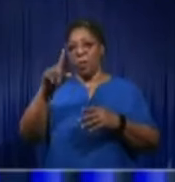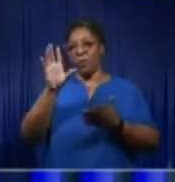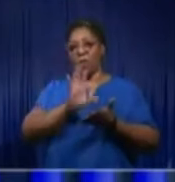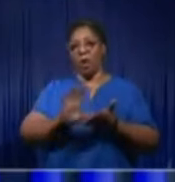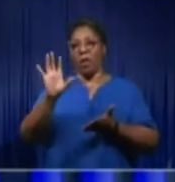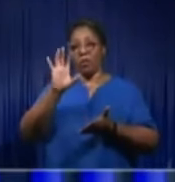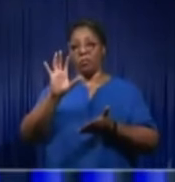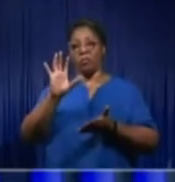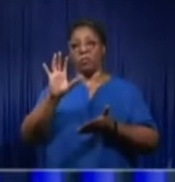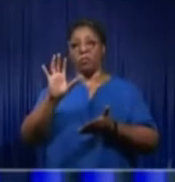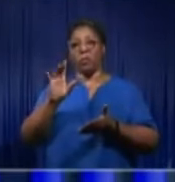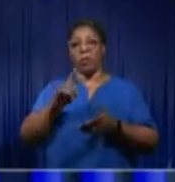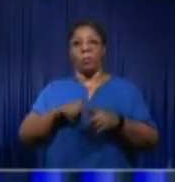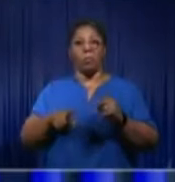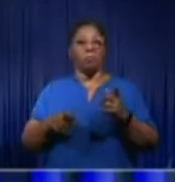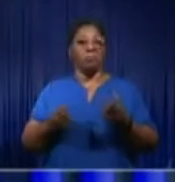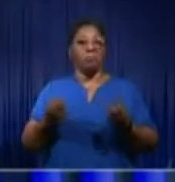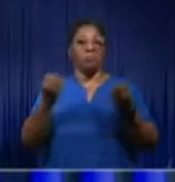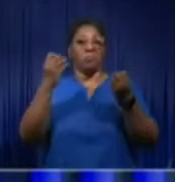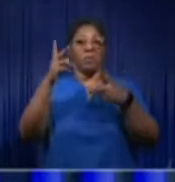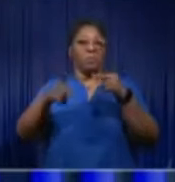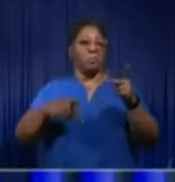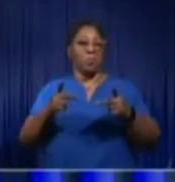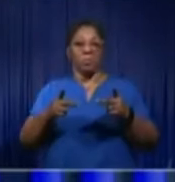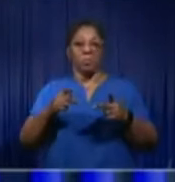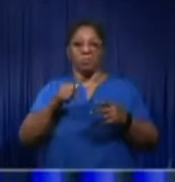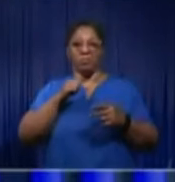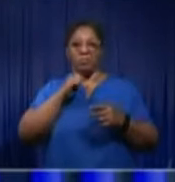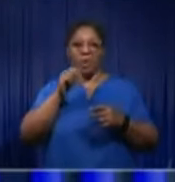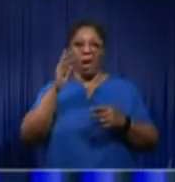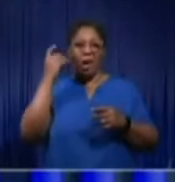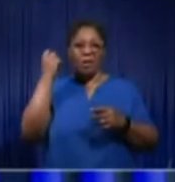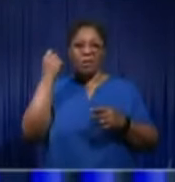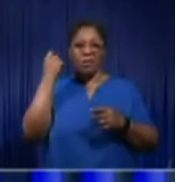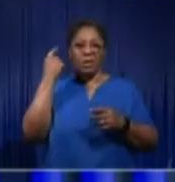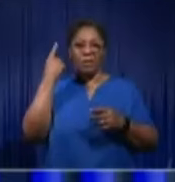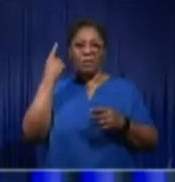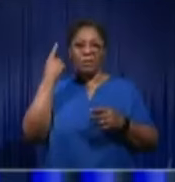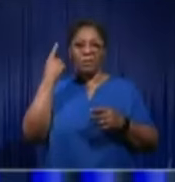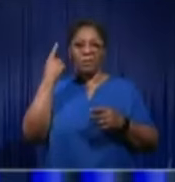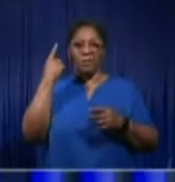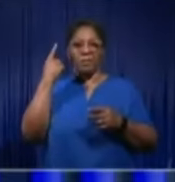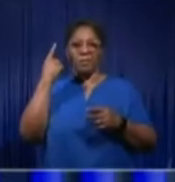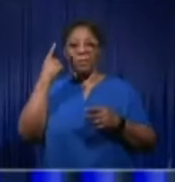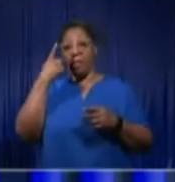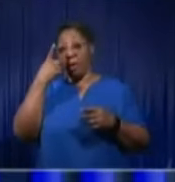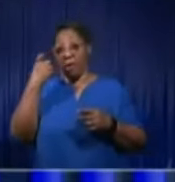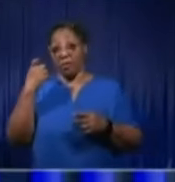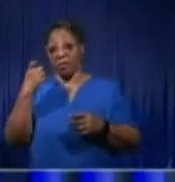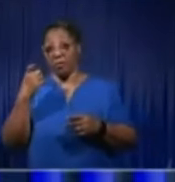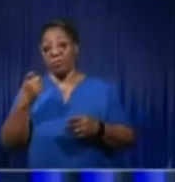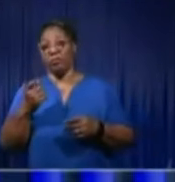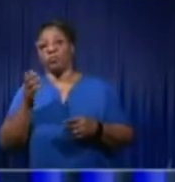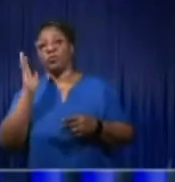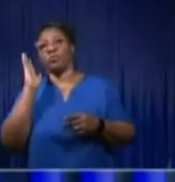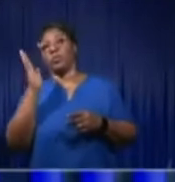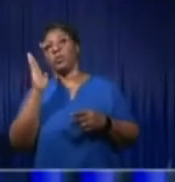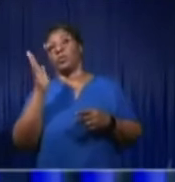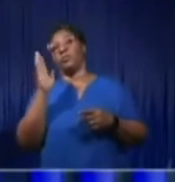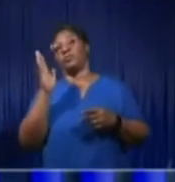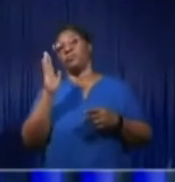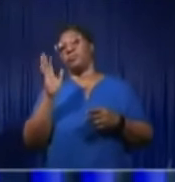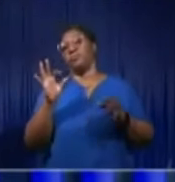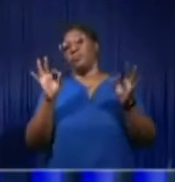many persons would not understand that. Because he was eloquent in his speech. He performed with integrity.